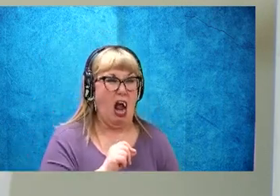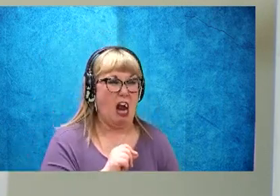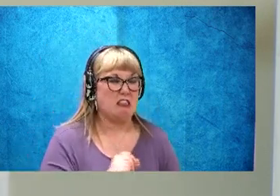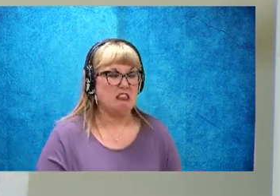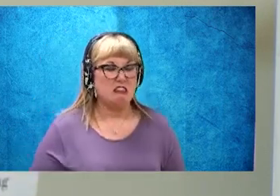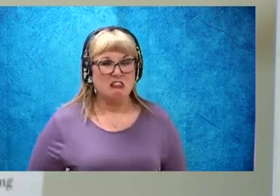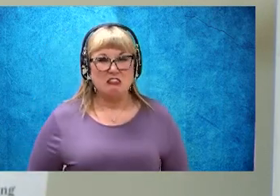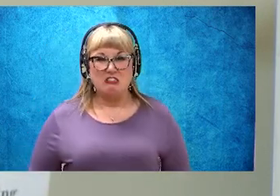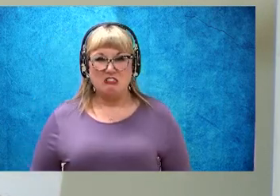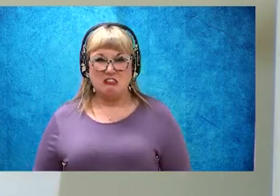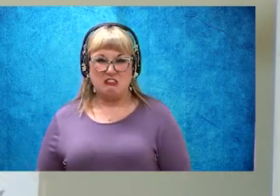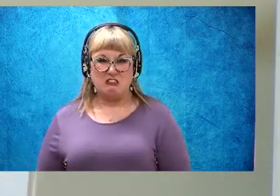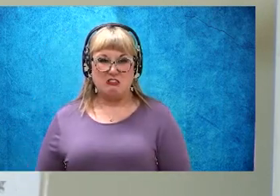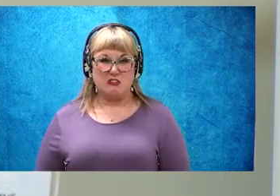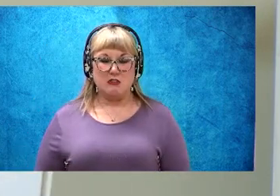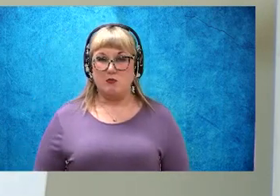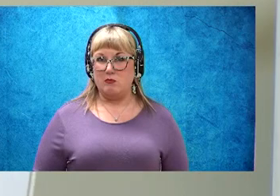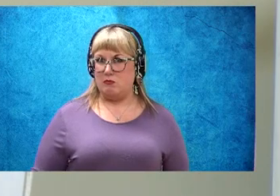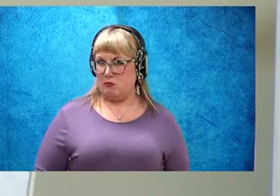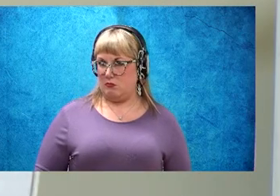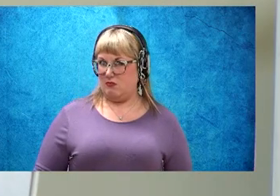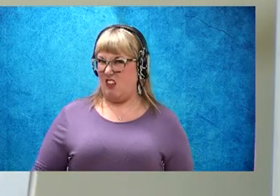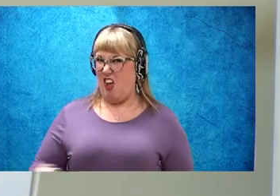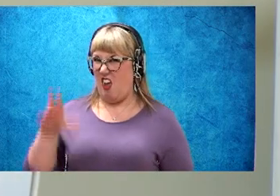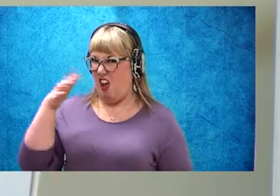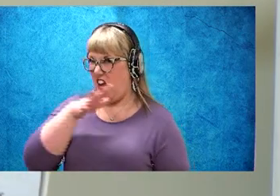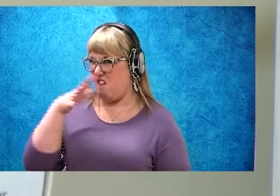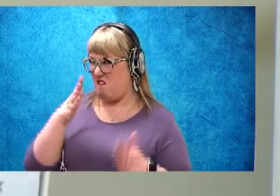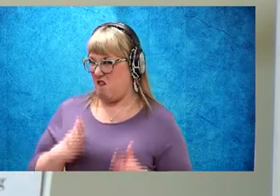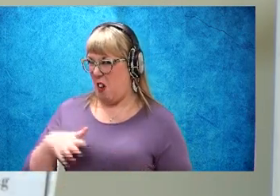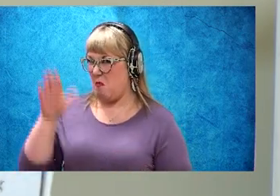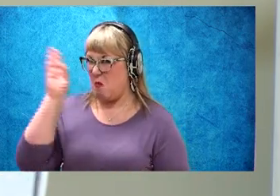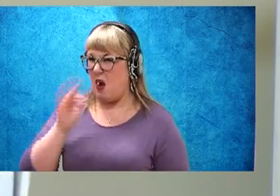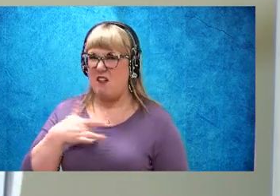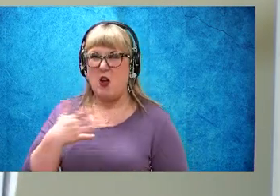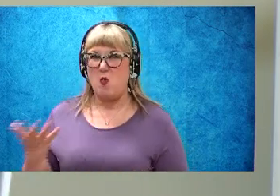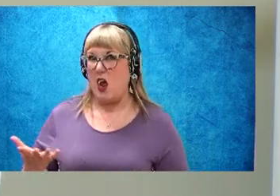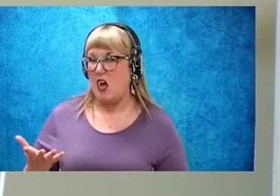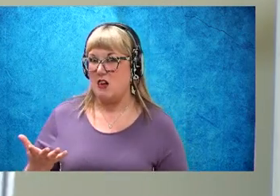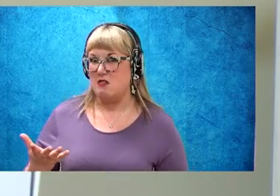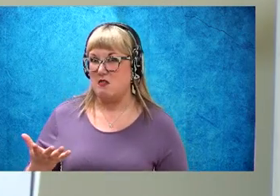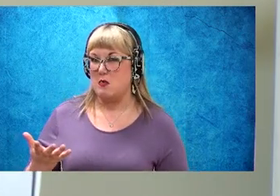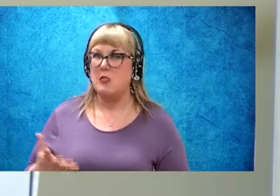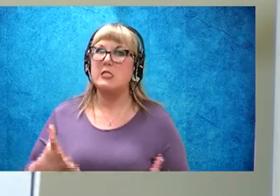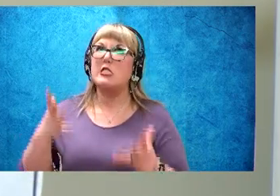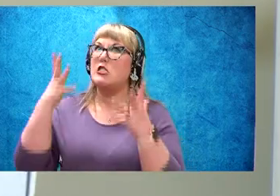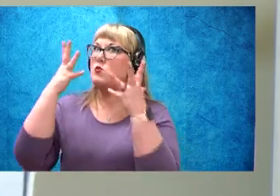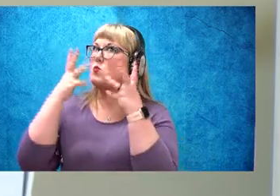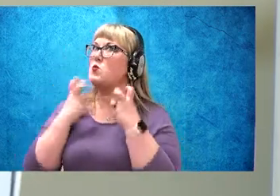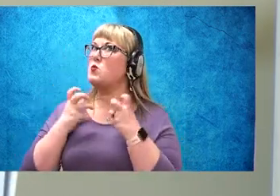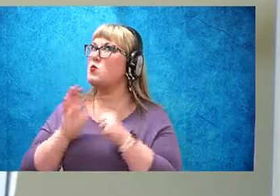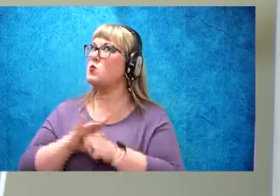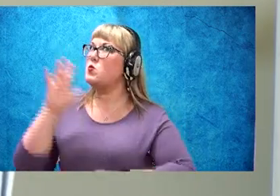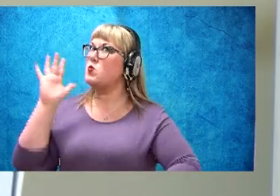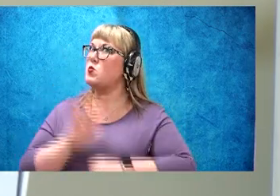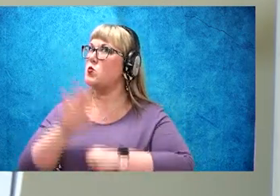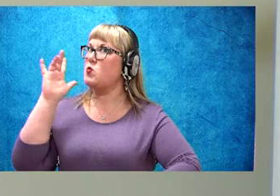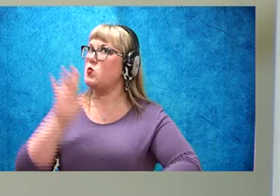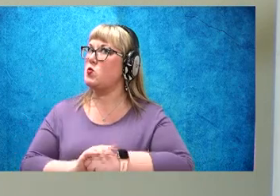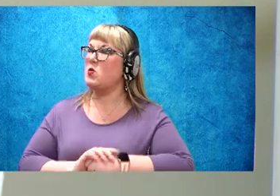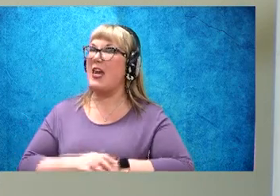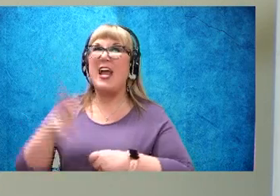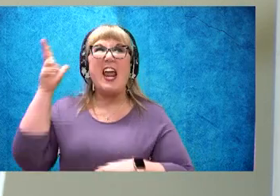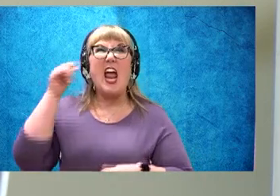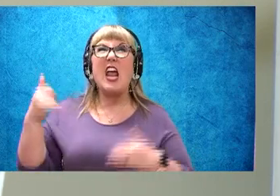Brown. How is Farmer Brown feeling? That's right. He sounds like he's upset. He hears all the